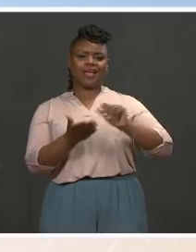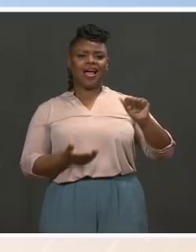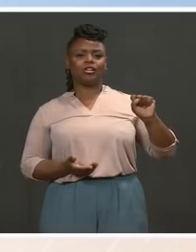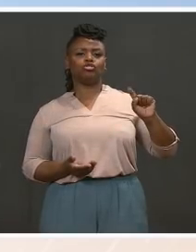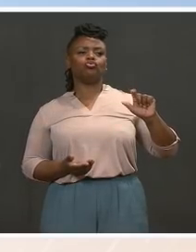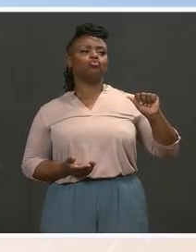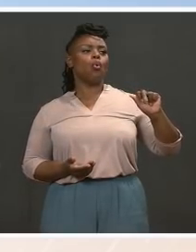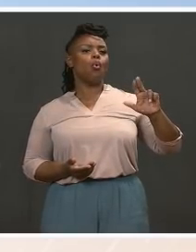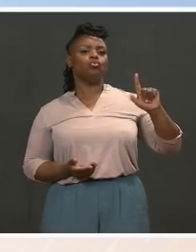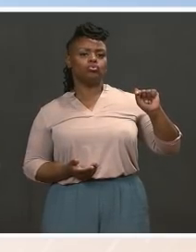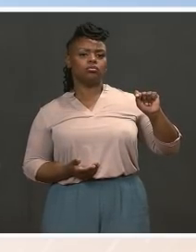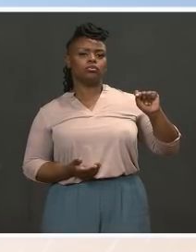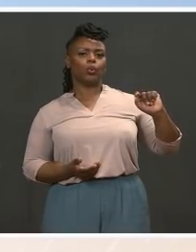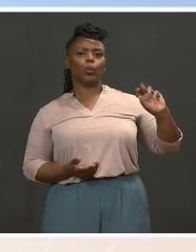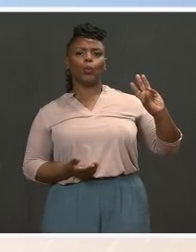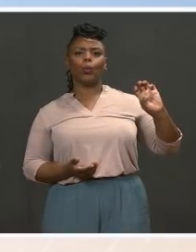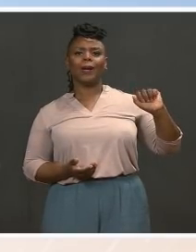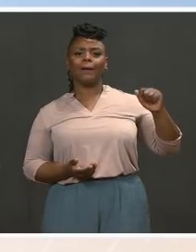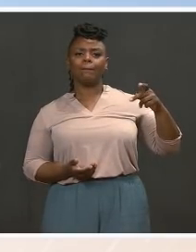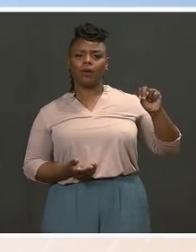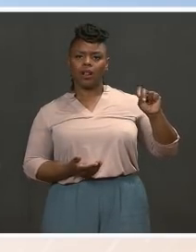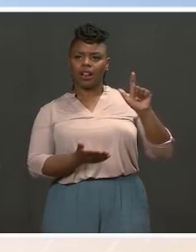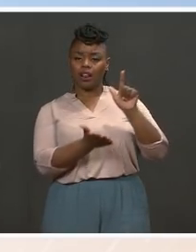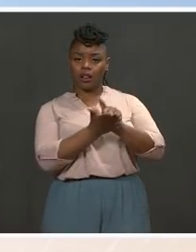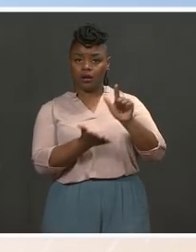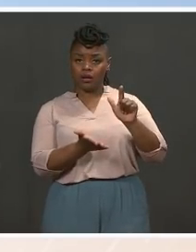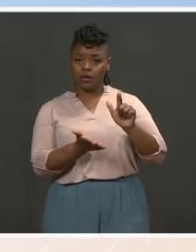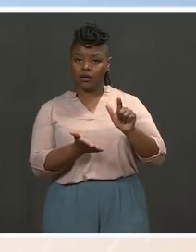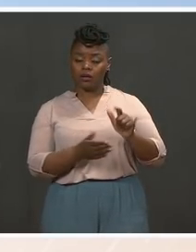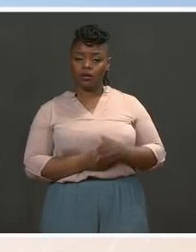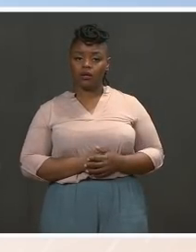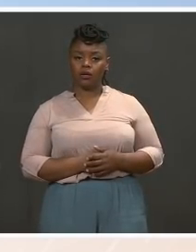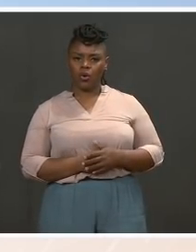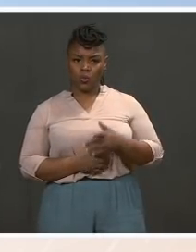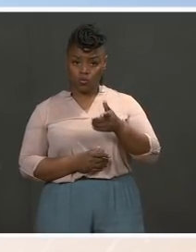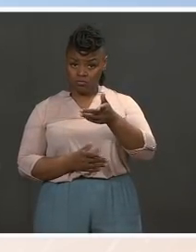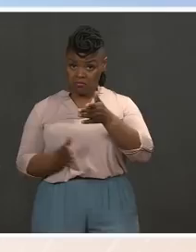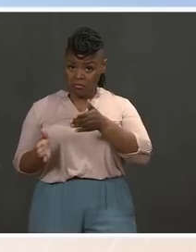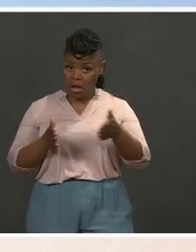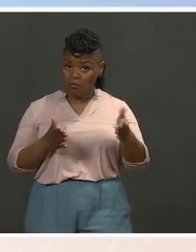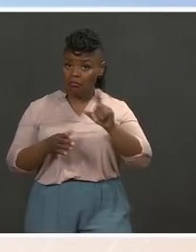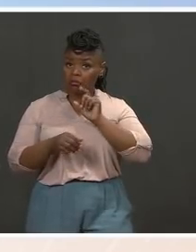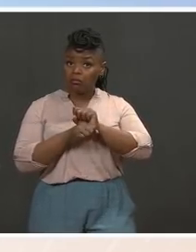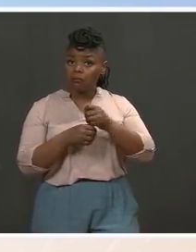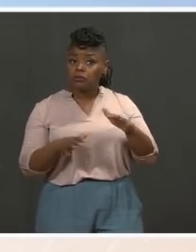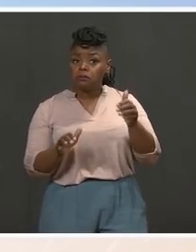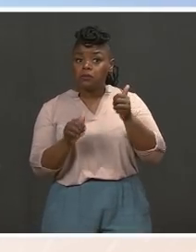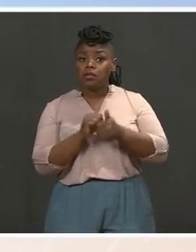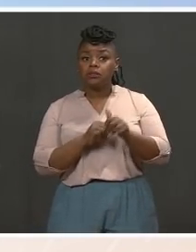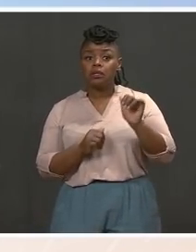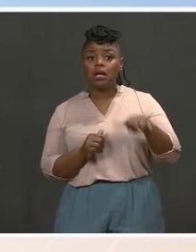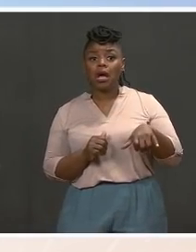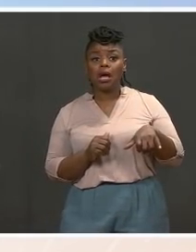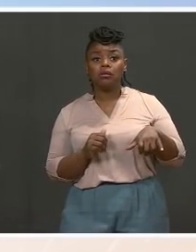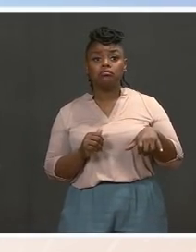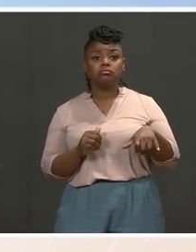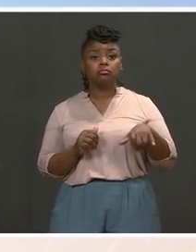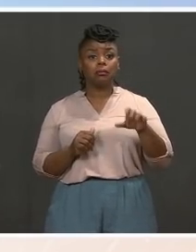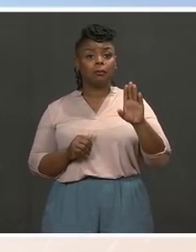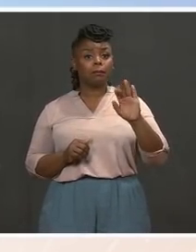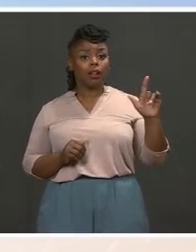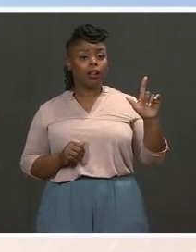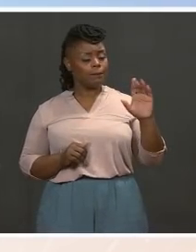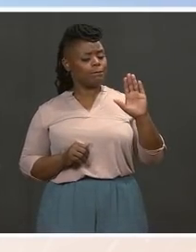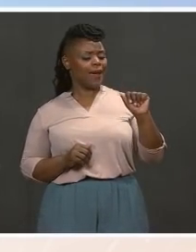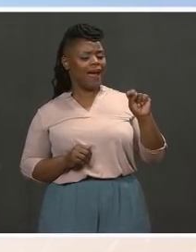a coalition around that, even when that policy is something that is opposed by many moderate Democrats in Congress. MS. Well, though it is supported by